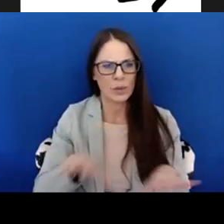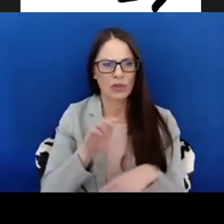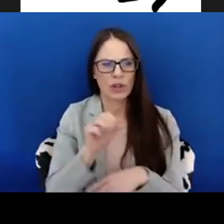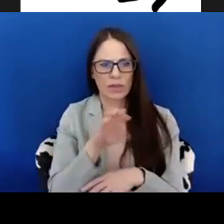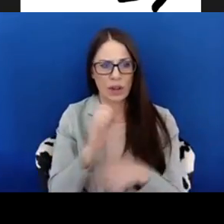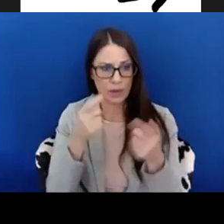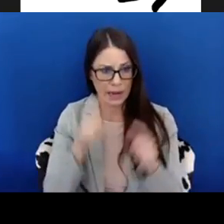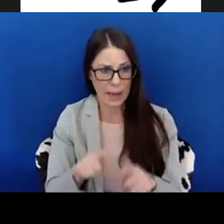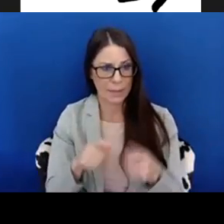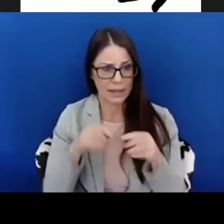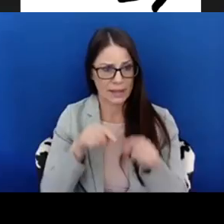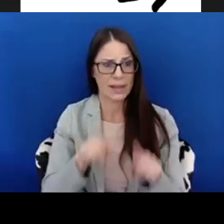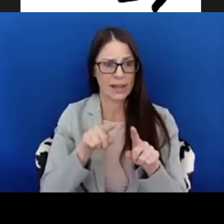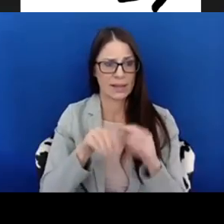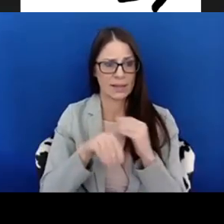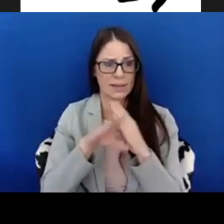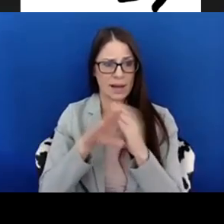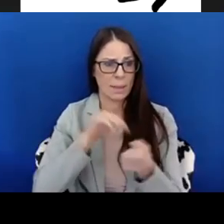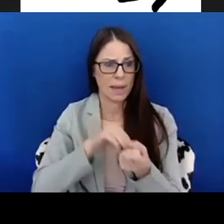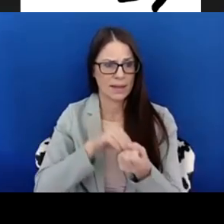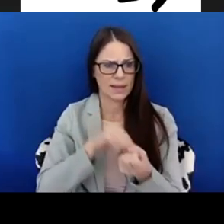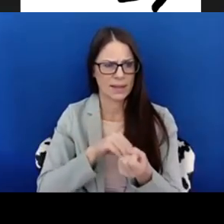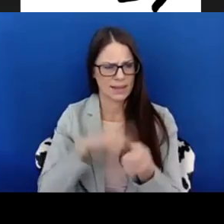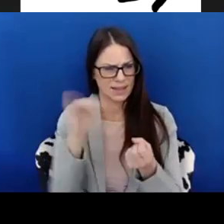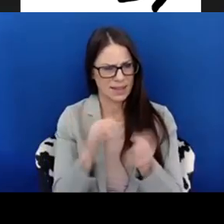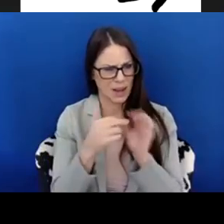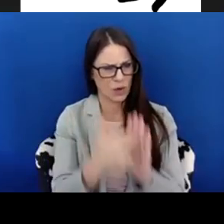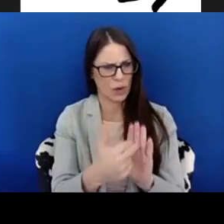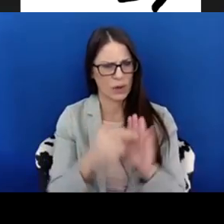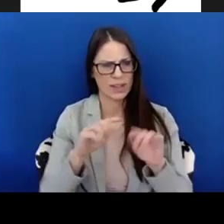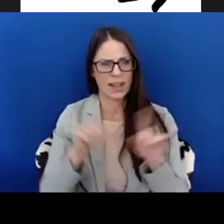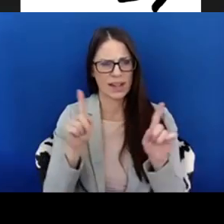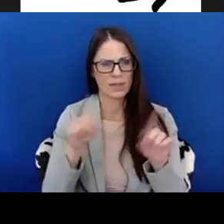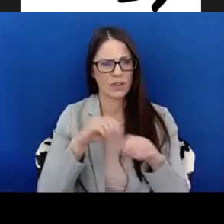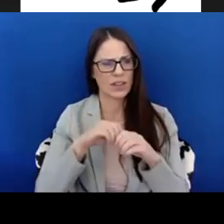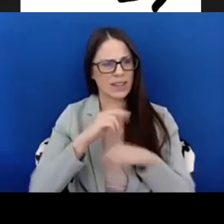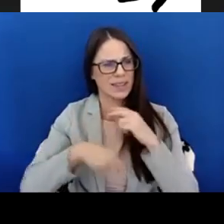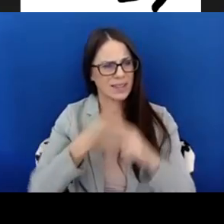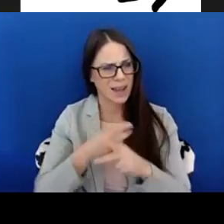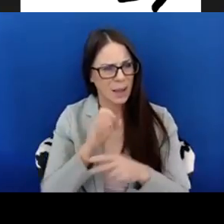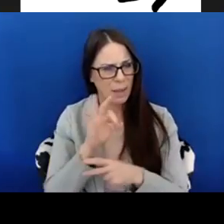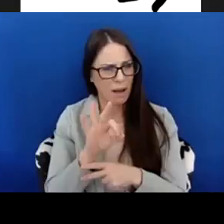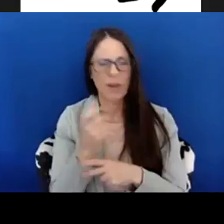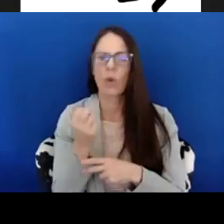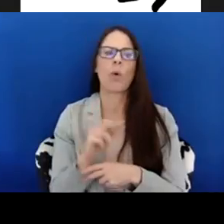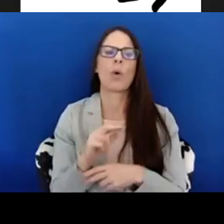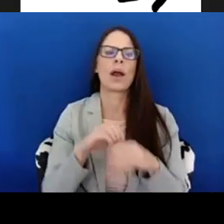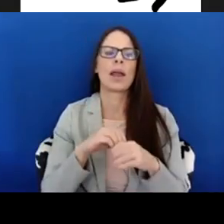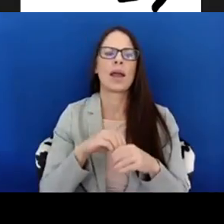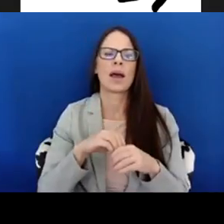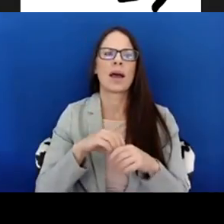telemedicine, I'm wondering whether it represents a difference in kind or a difference in intensity.